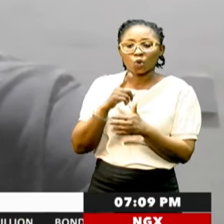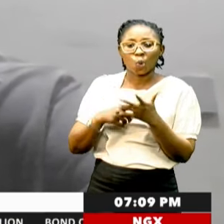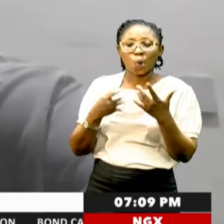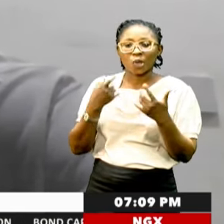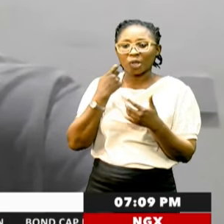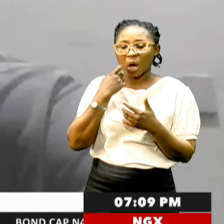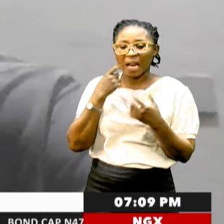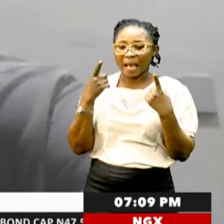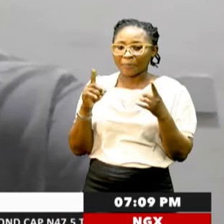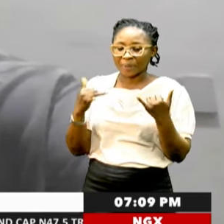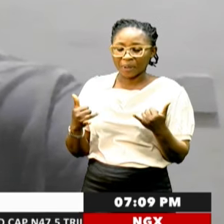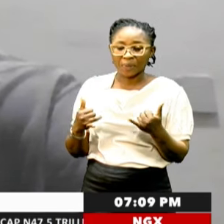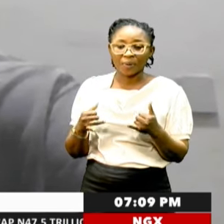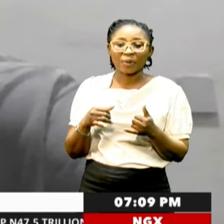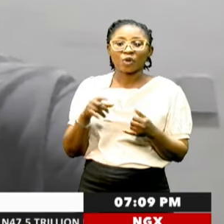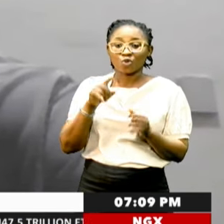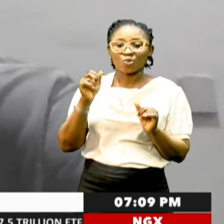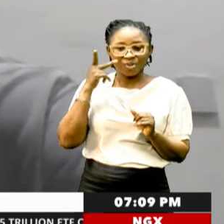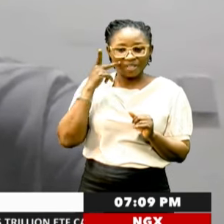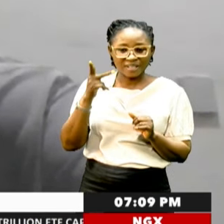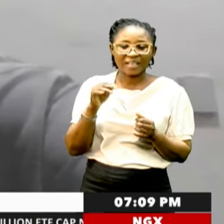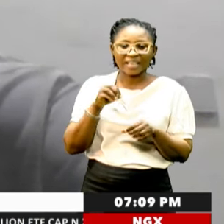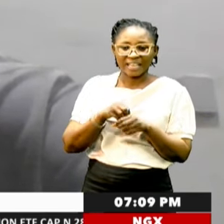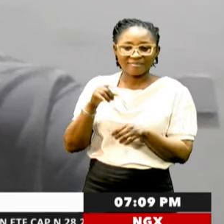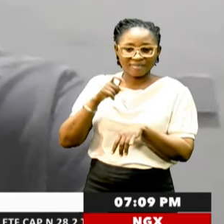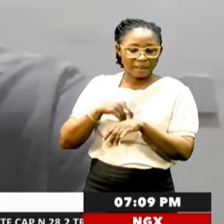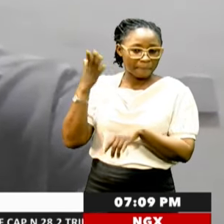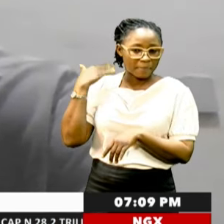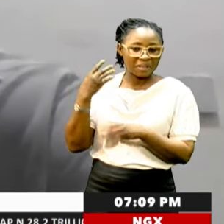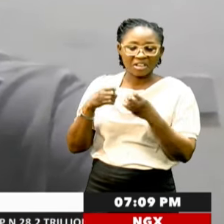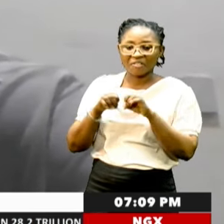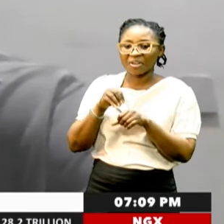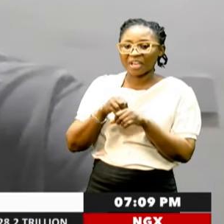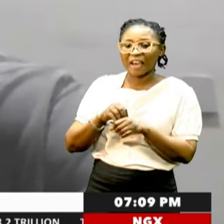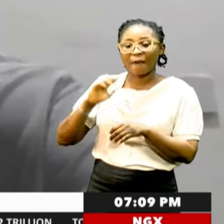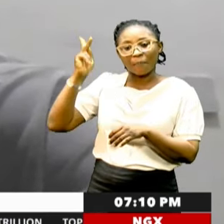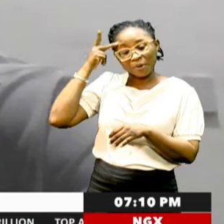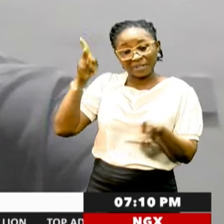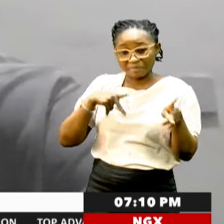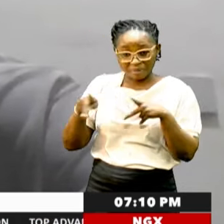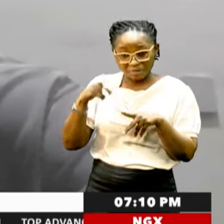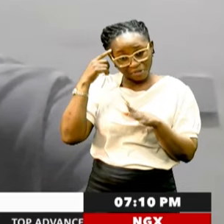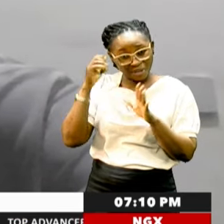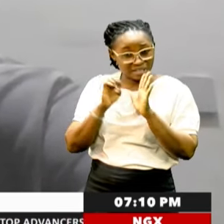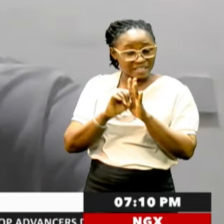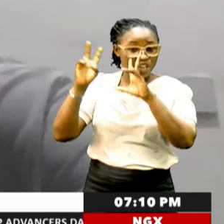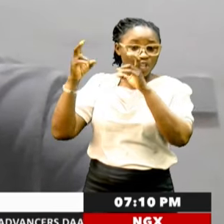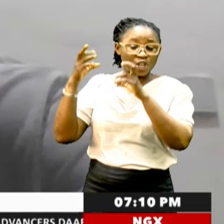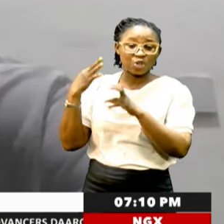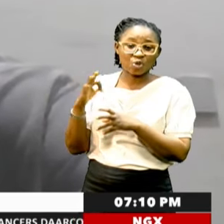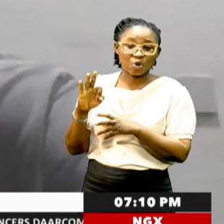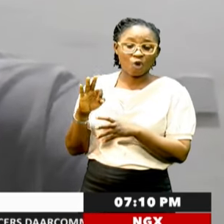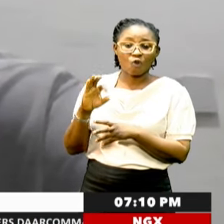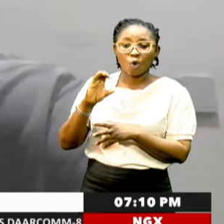its way to power today, we could find, as we have seen in time past, that even within the political parties themselves, for example, the case of Jeremy